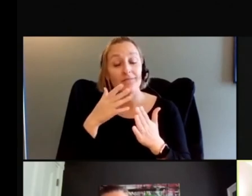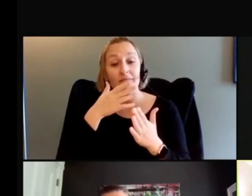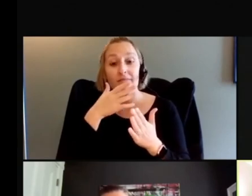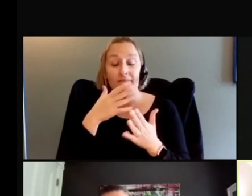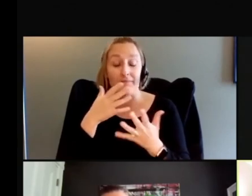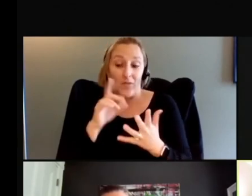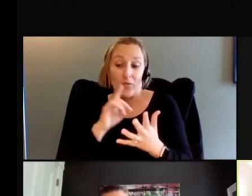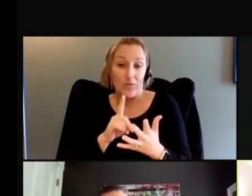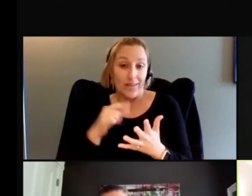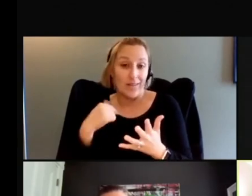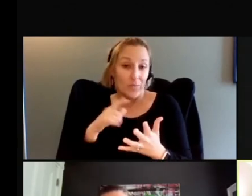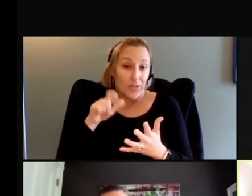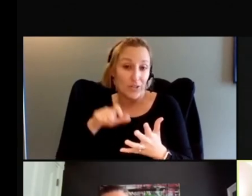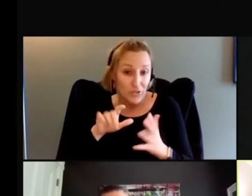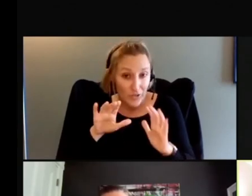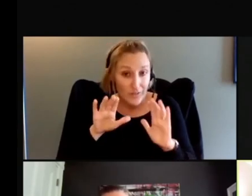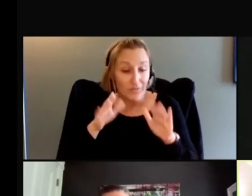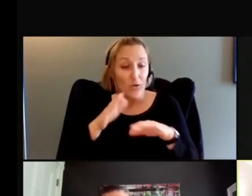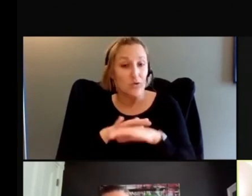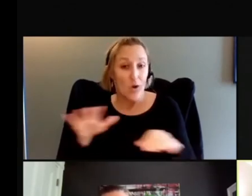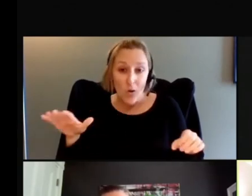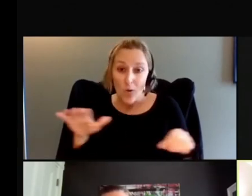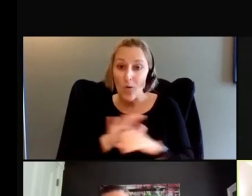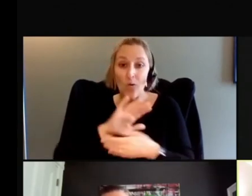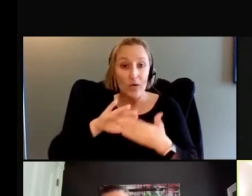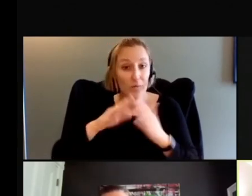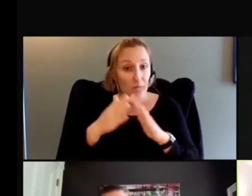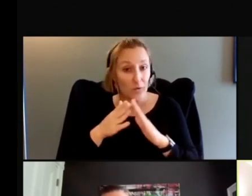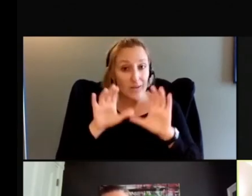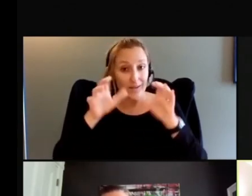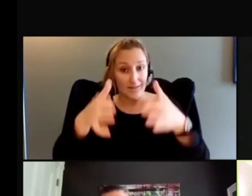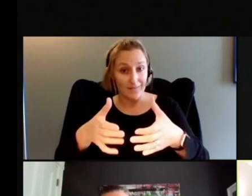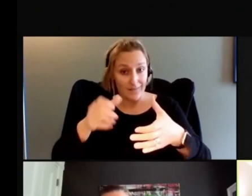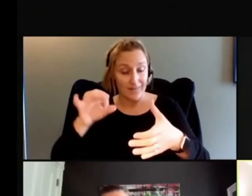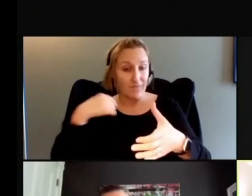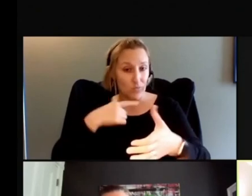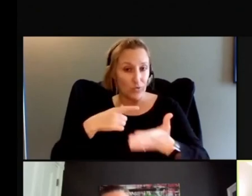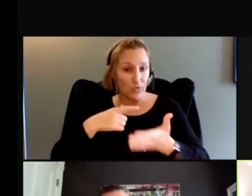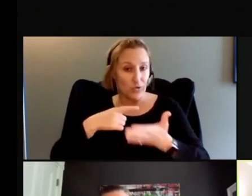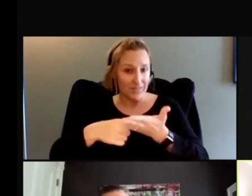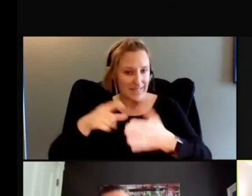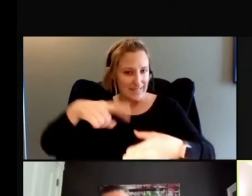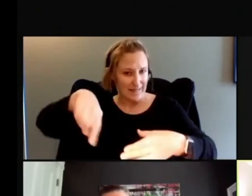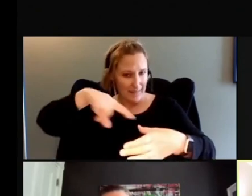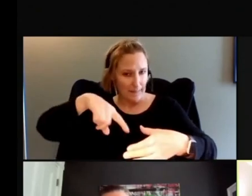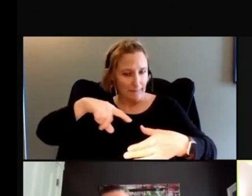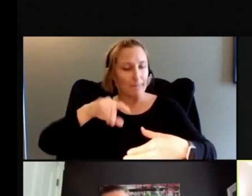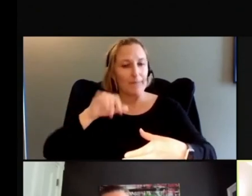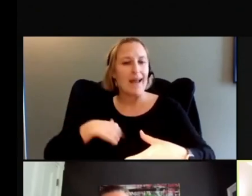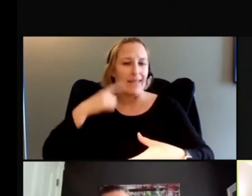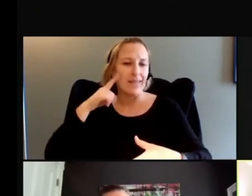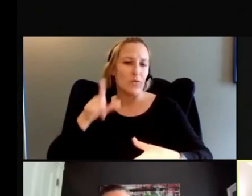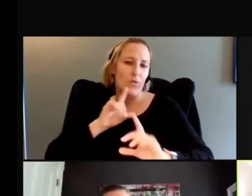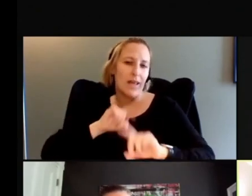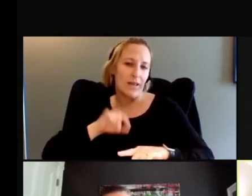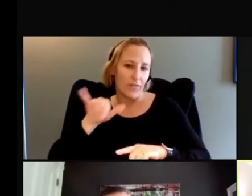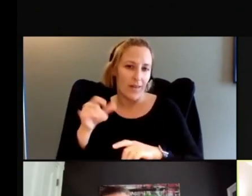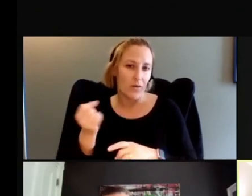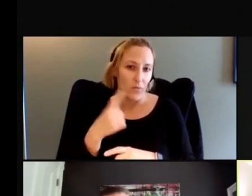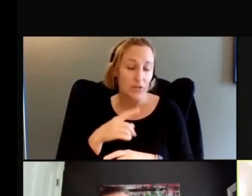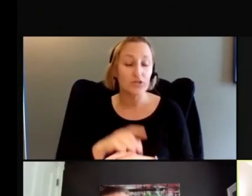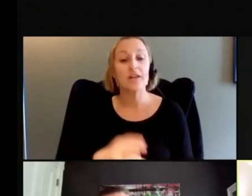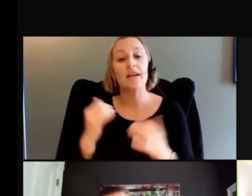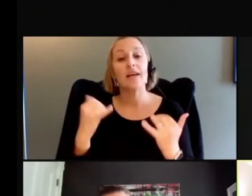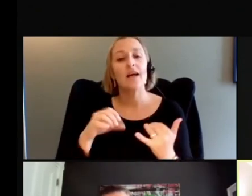community from top to bottom. And so I think that was, you answered what Thomas was asking. Now, Gary has a